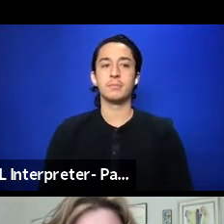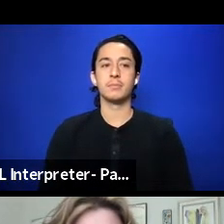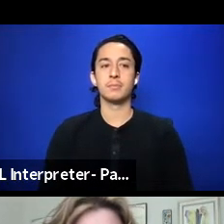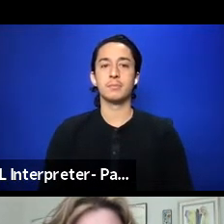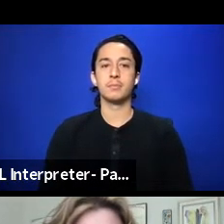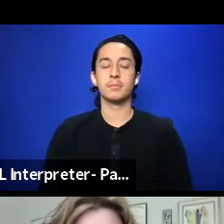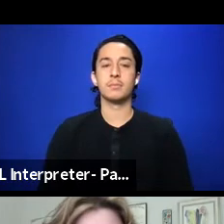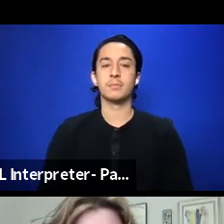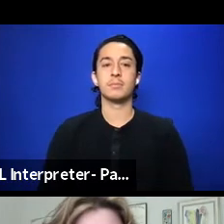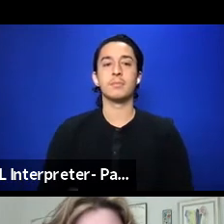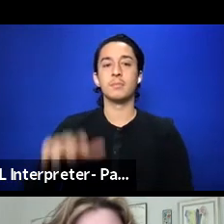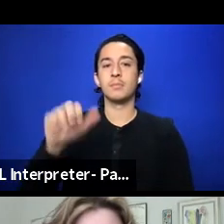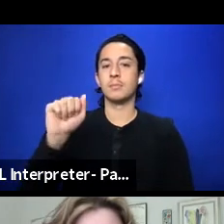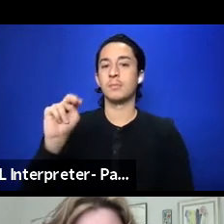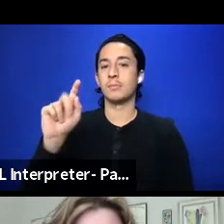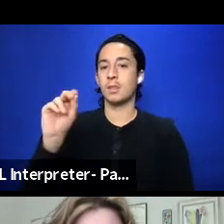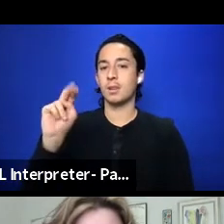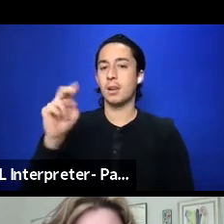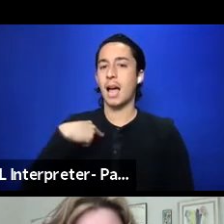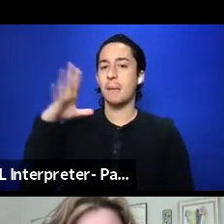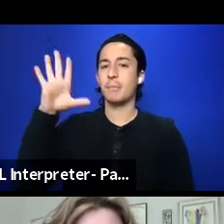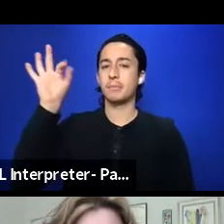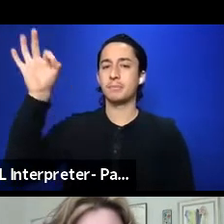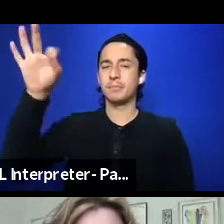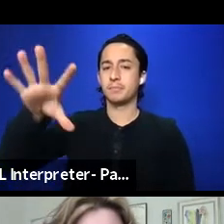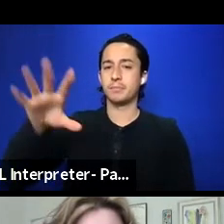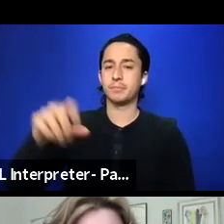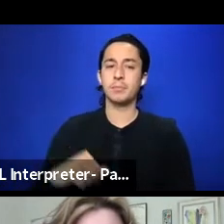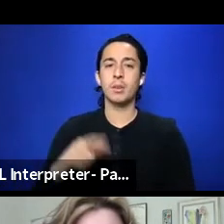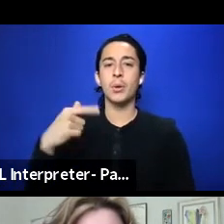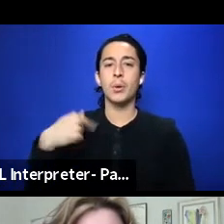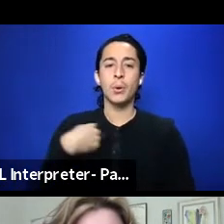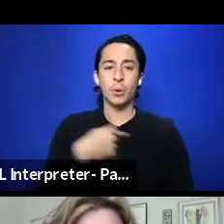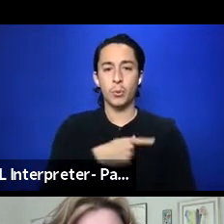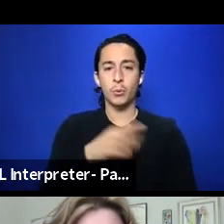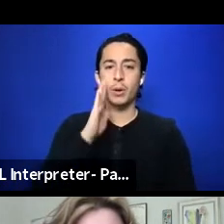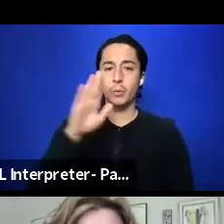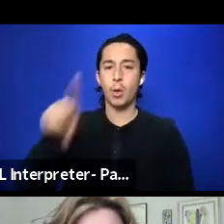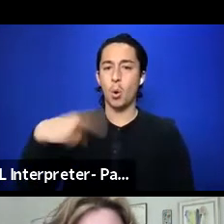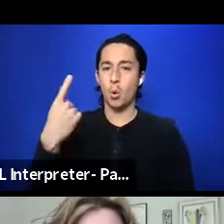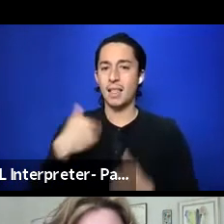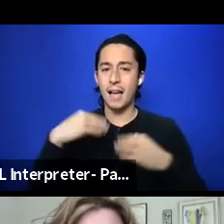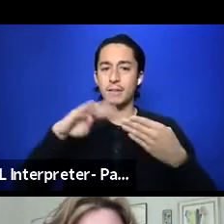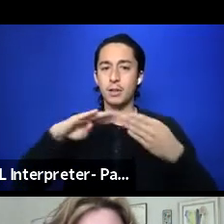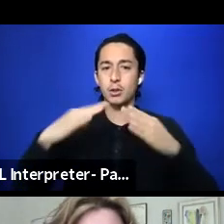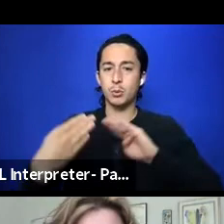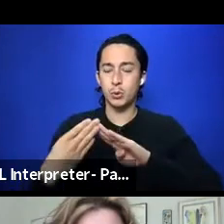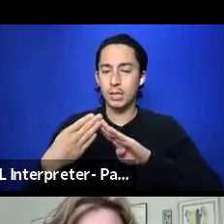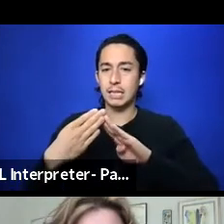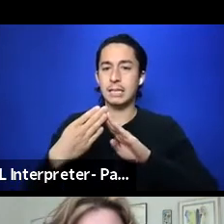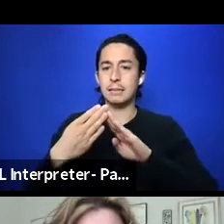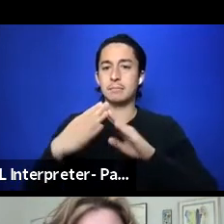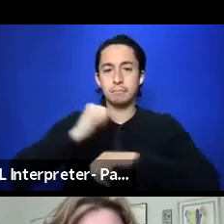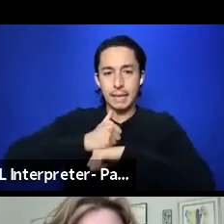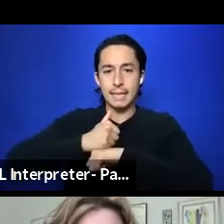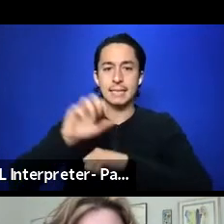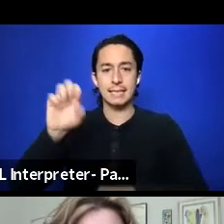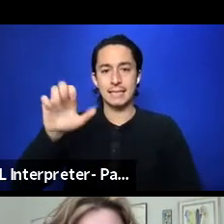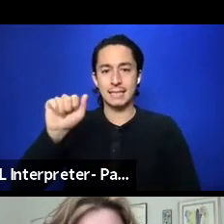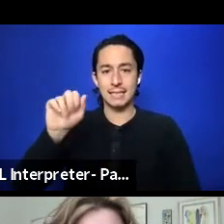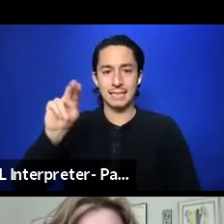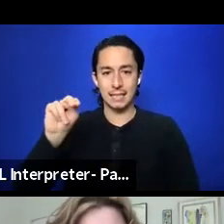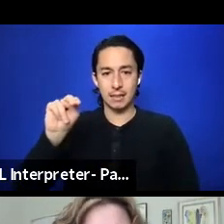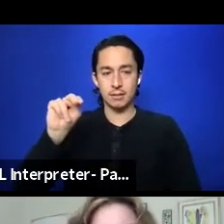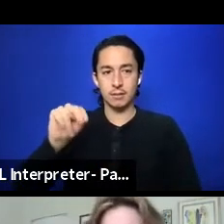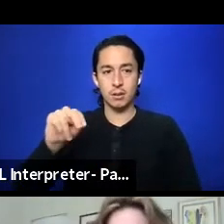No, I'm facilitating, I'm also active, I'm going to throw one out that I've been, it's like, we will only have community curated seasons. Oh yeah, that's